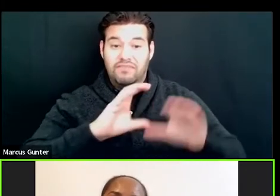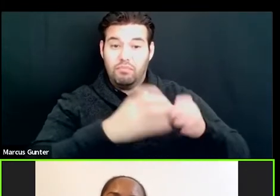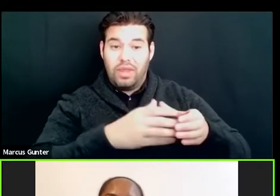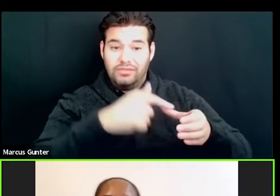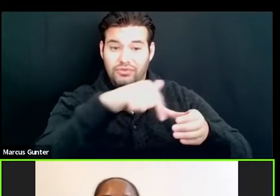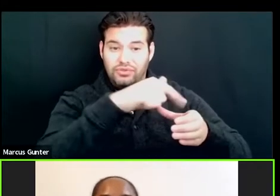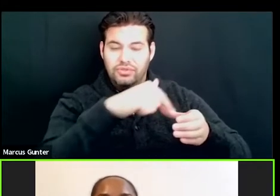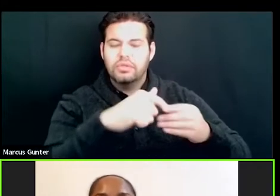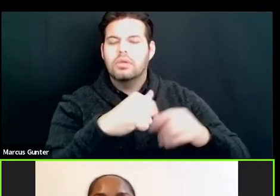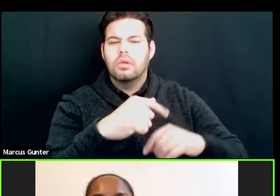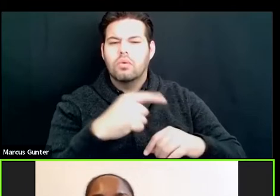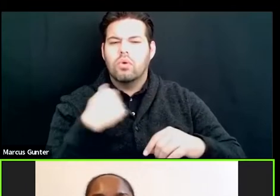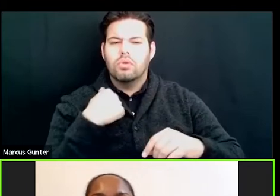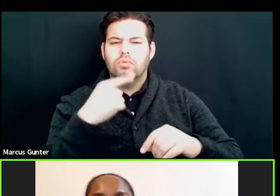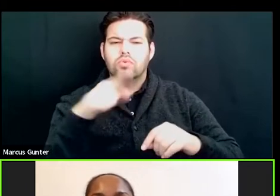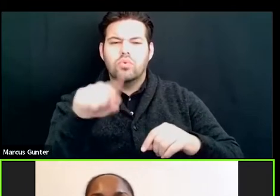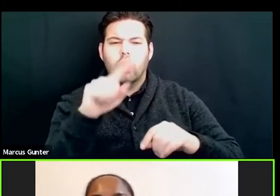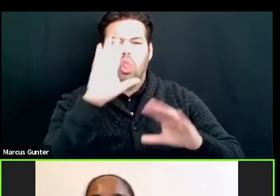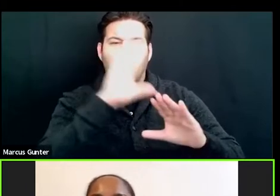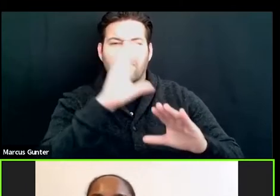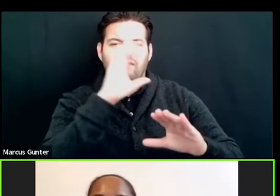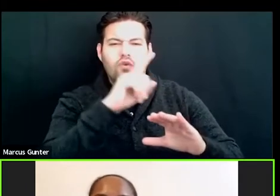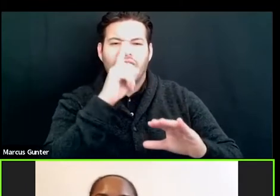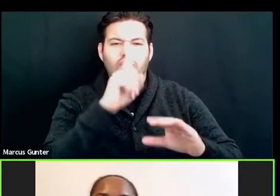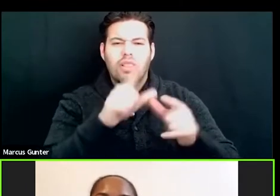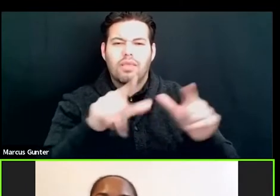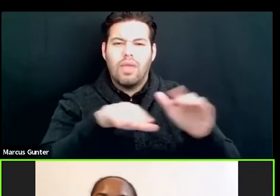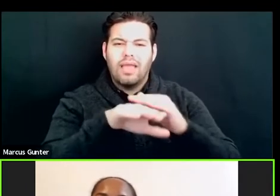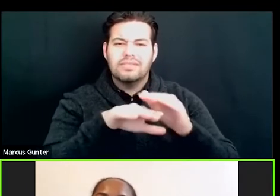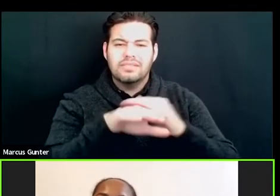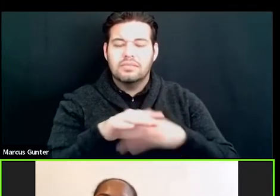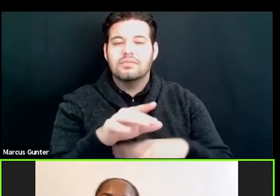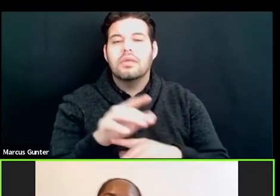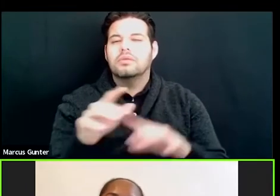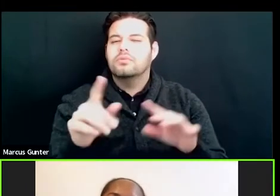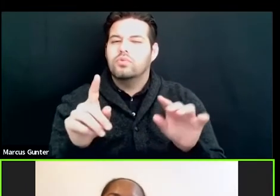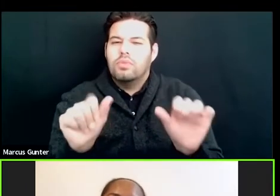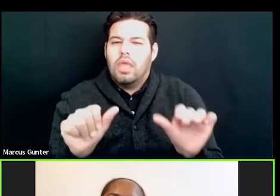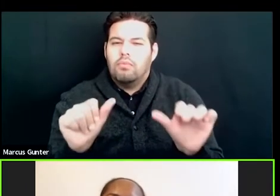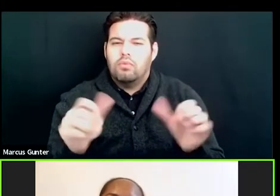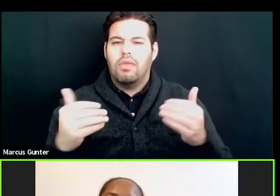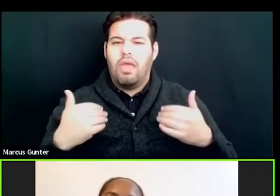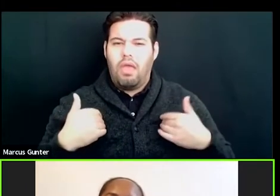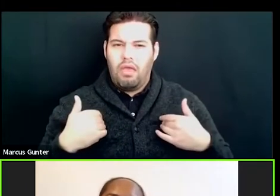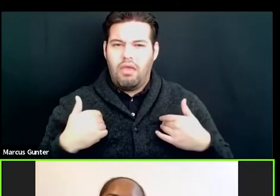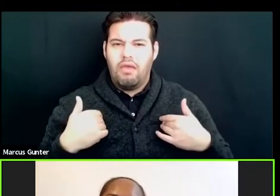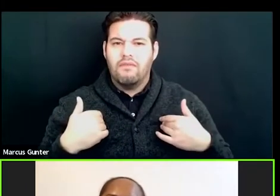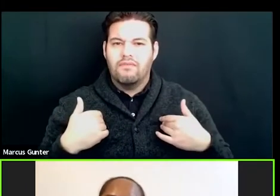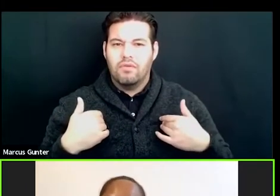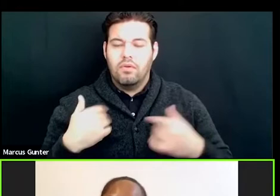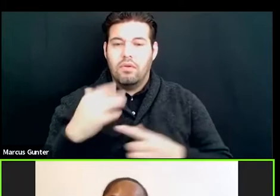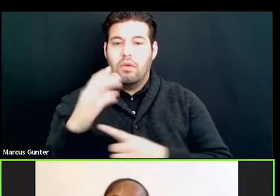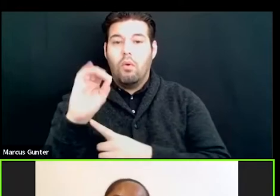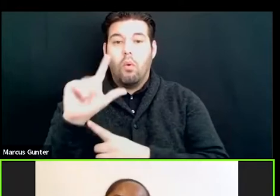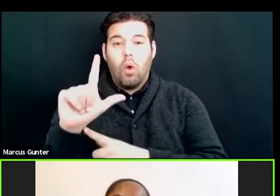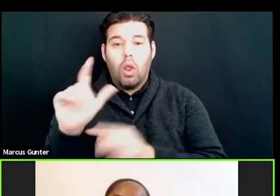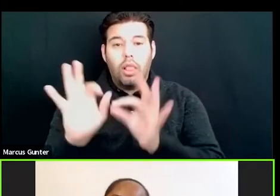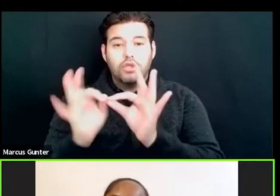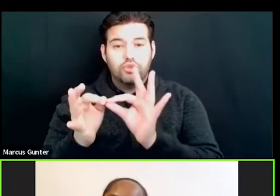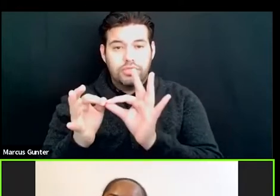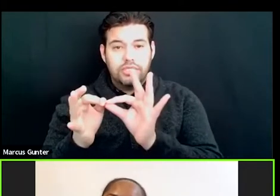Um, what you're really looking for when you think about language access is being able to have, um, oral interpretation